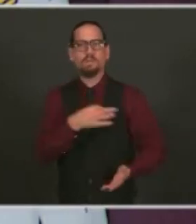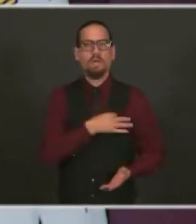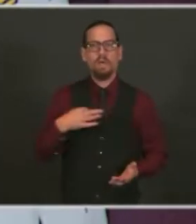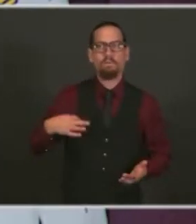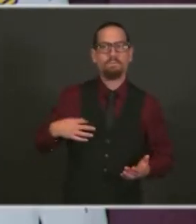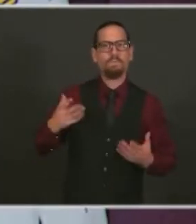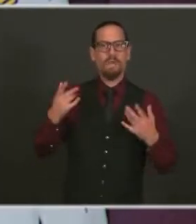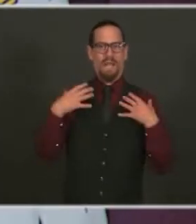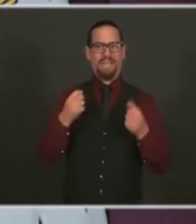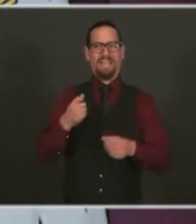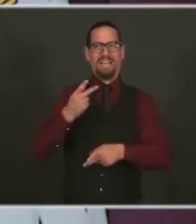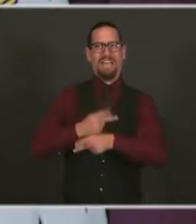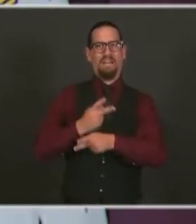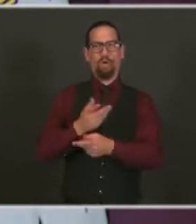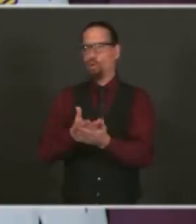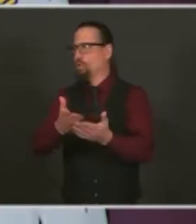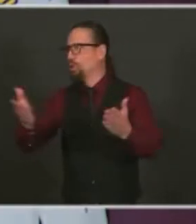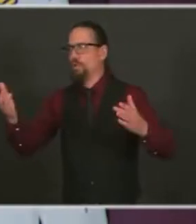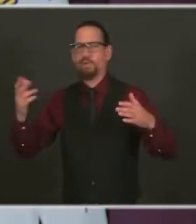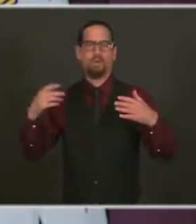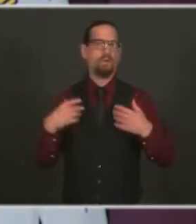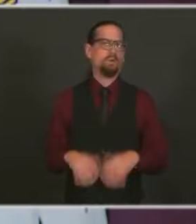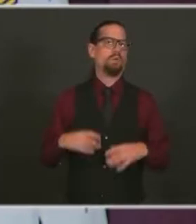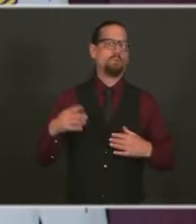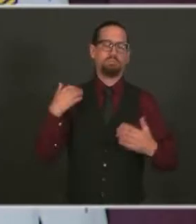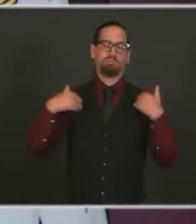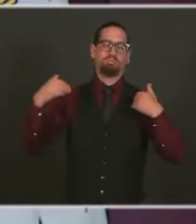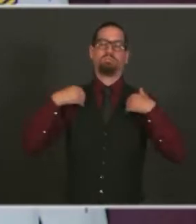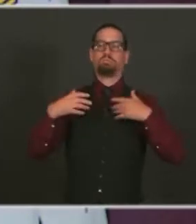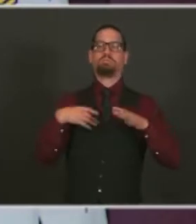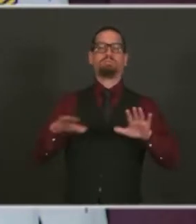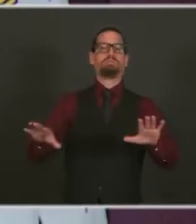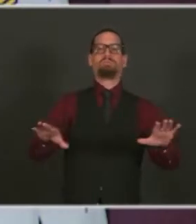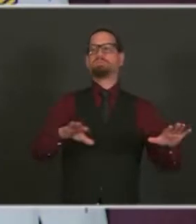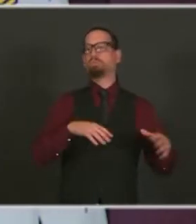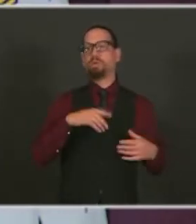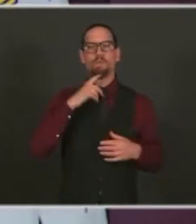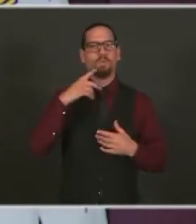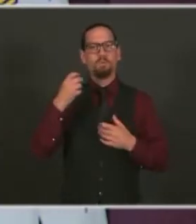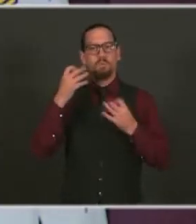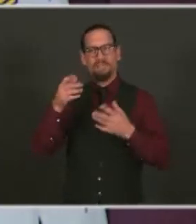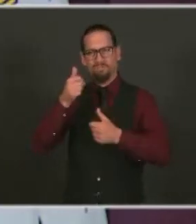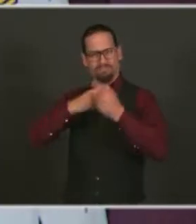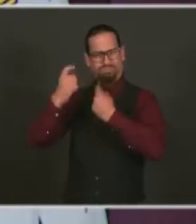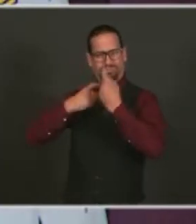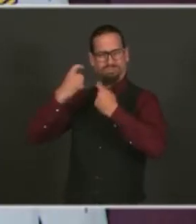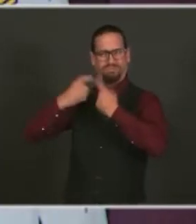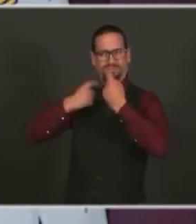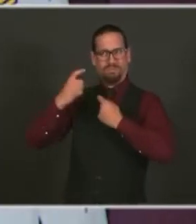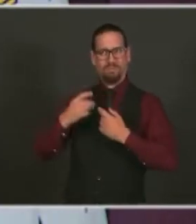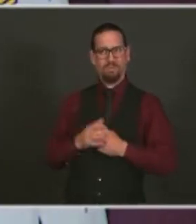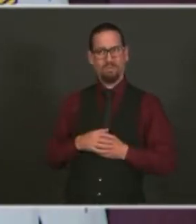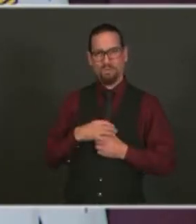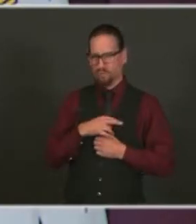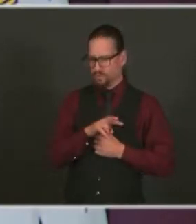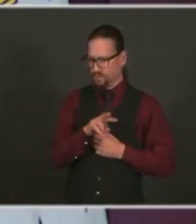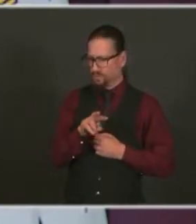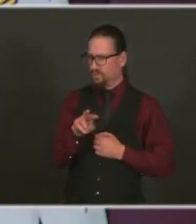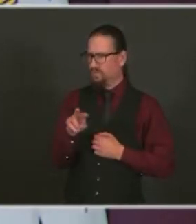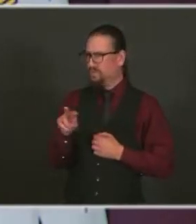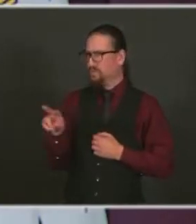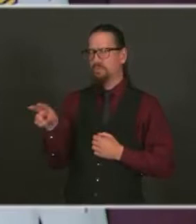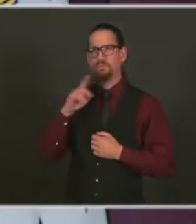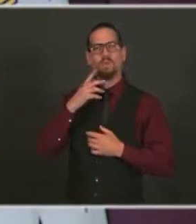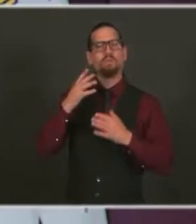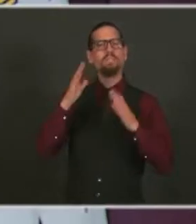The answer to all of that suffering, which is happening in every neighborhood in Rhode Island right now,